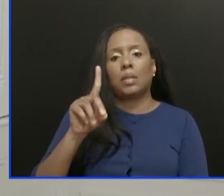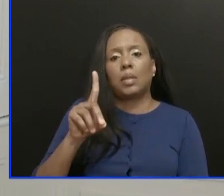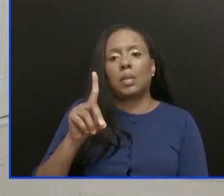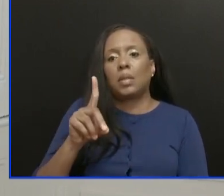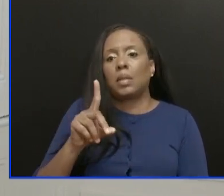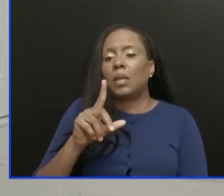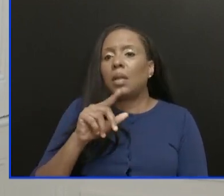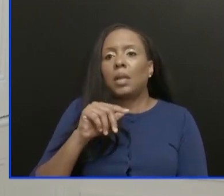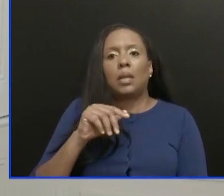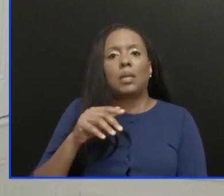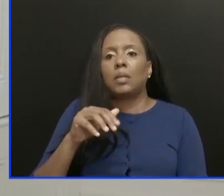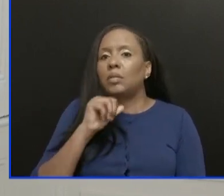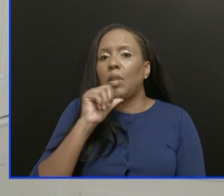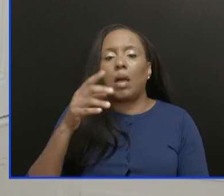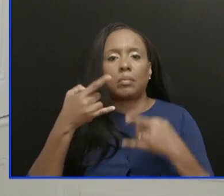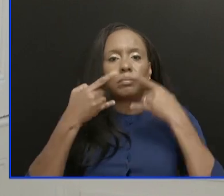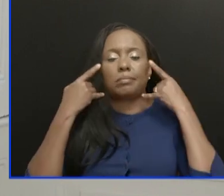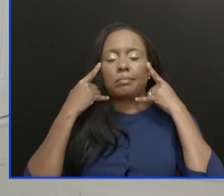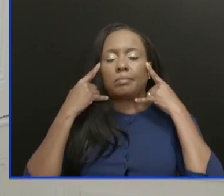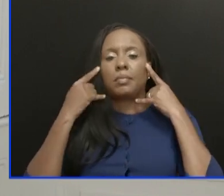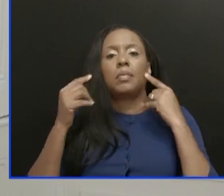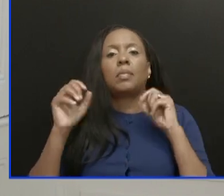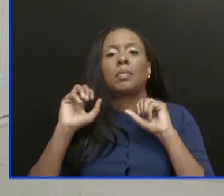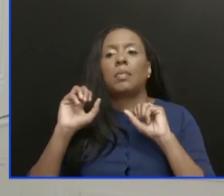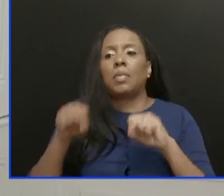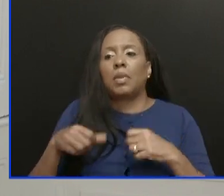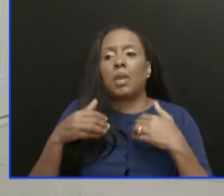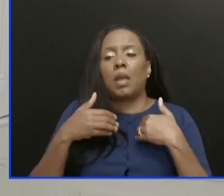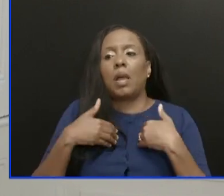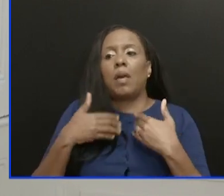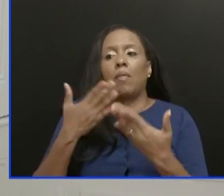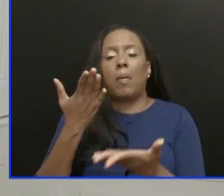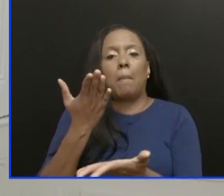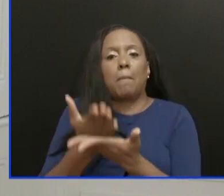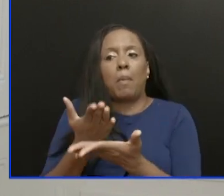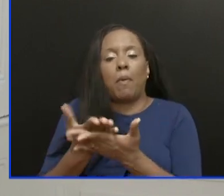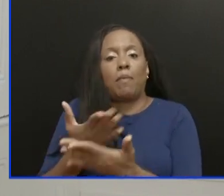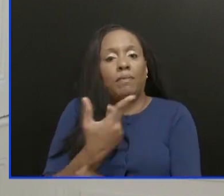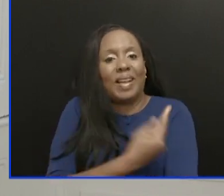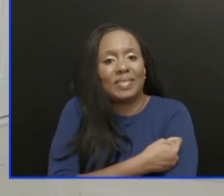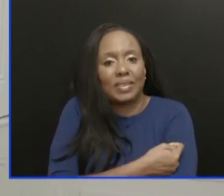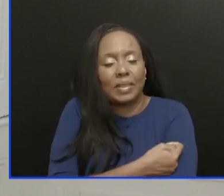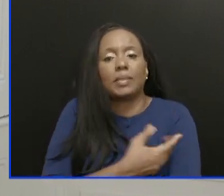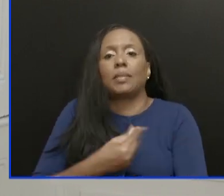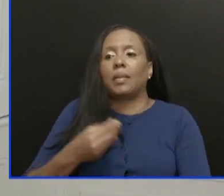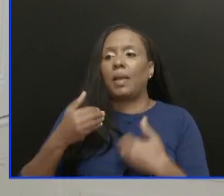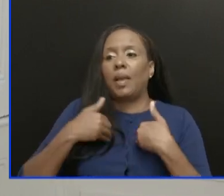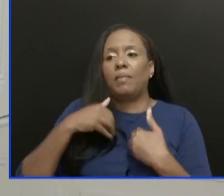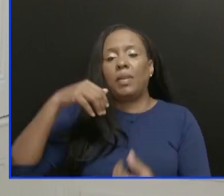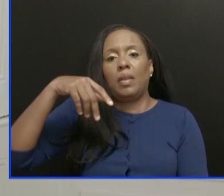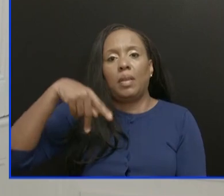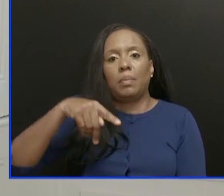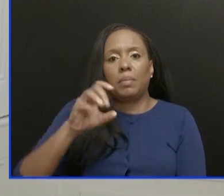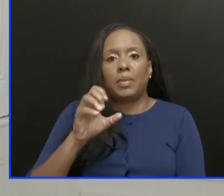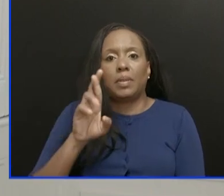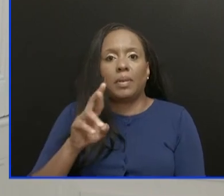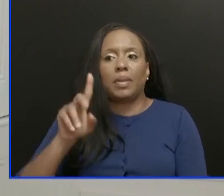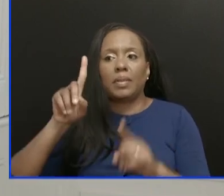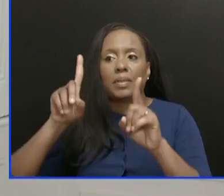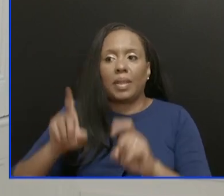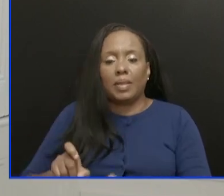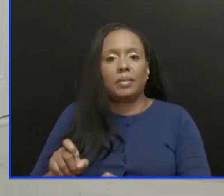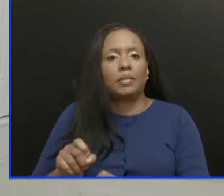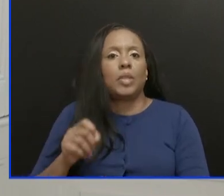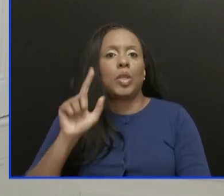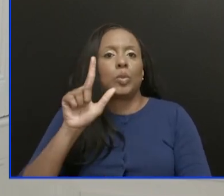show proof of vaccination and were tested within 24 hours of entry. If